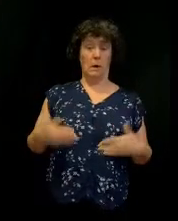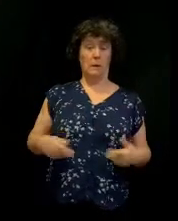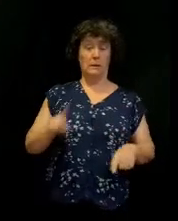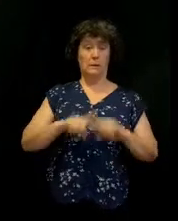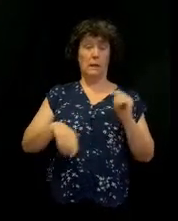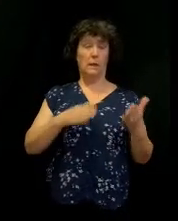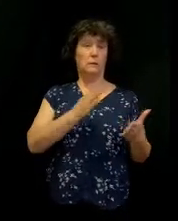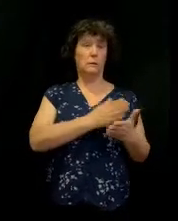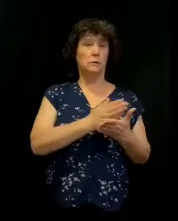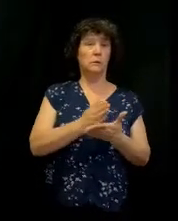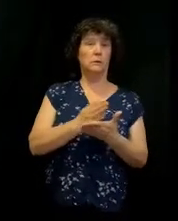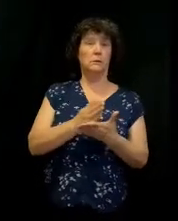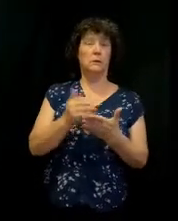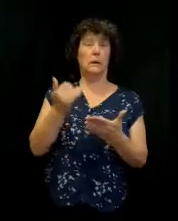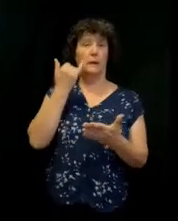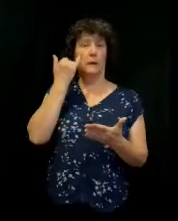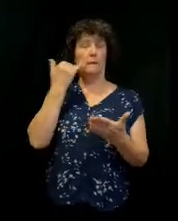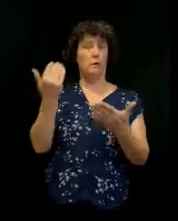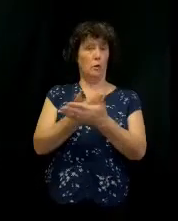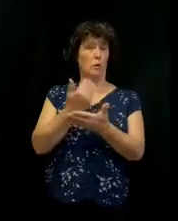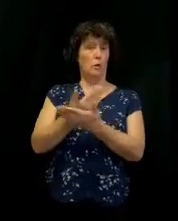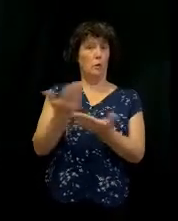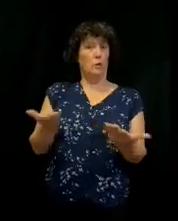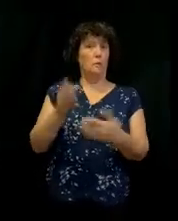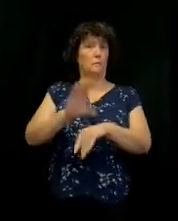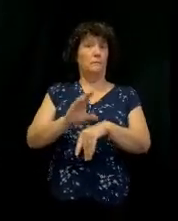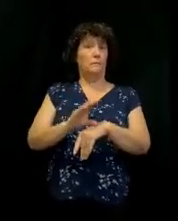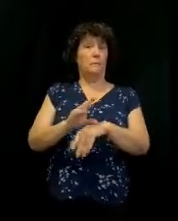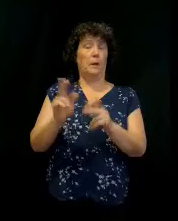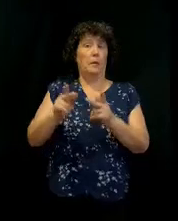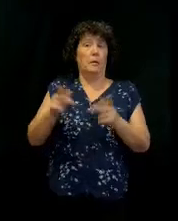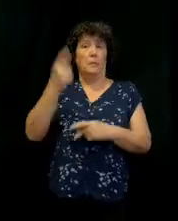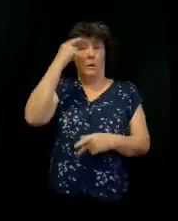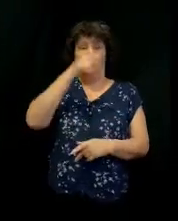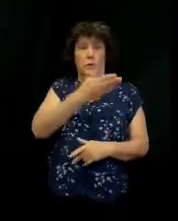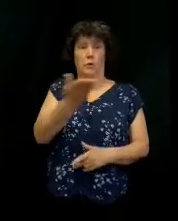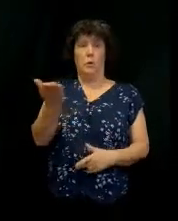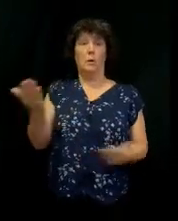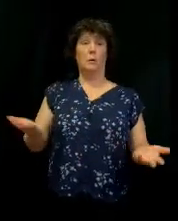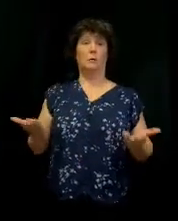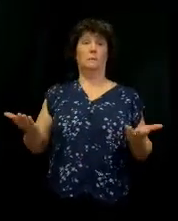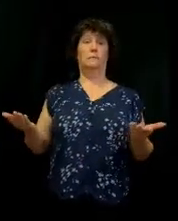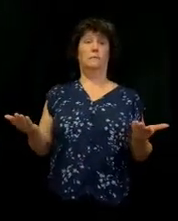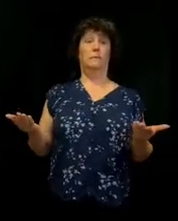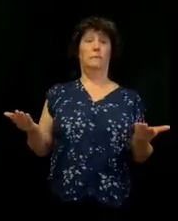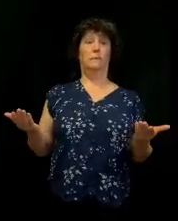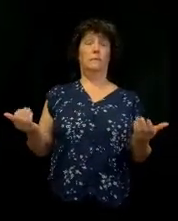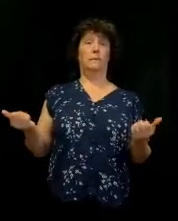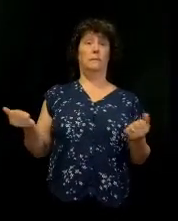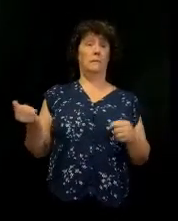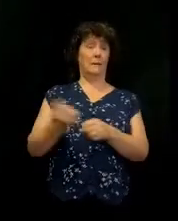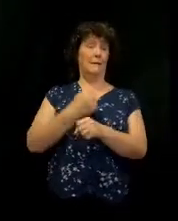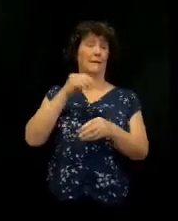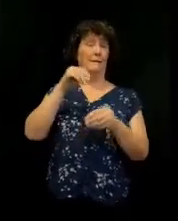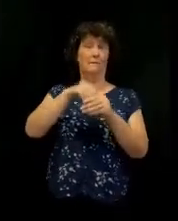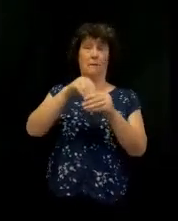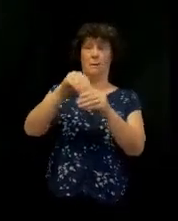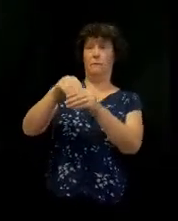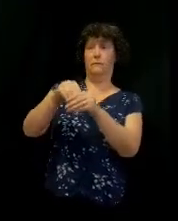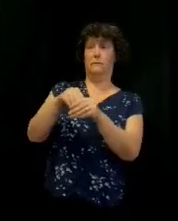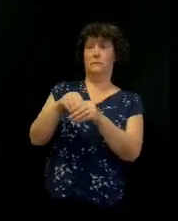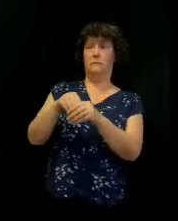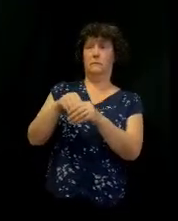If you're brand new to this church, check us out. Listen, there's a place for you here. Get involved. Get connected.